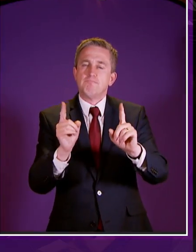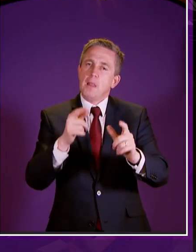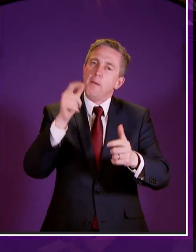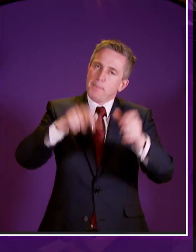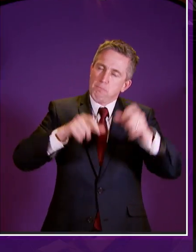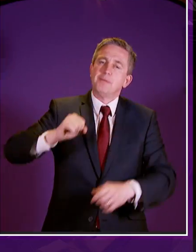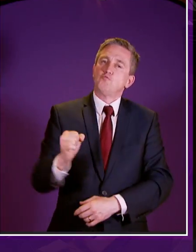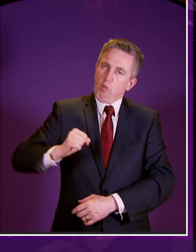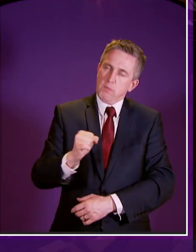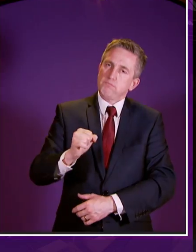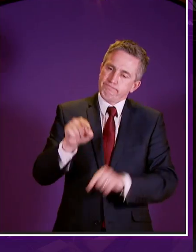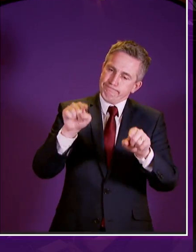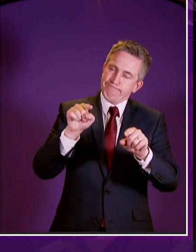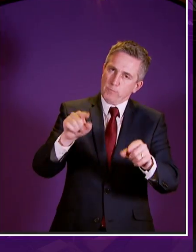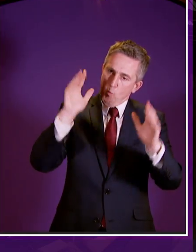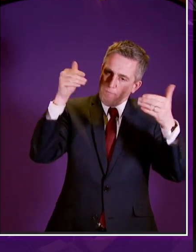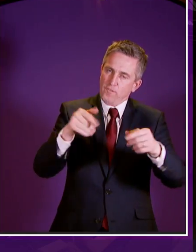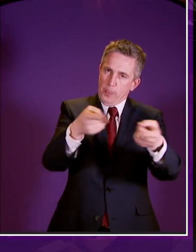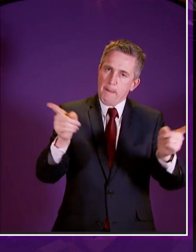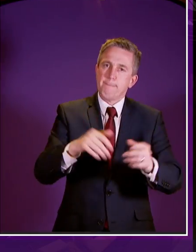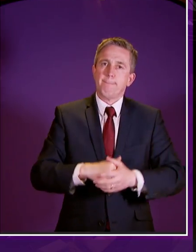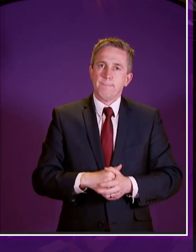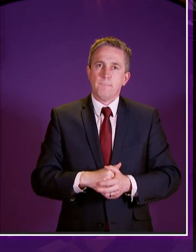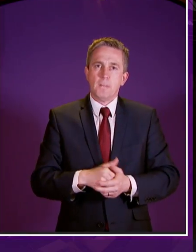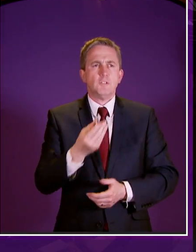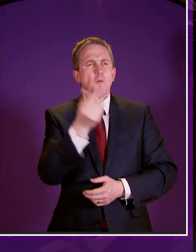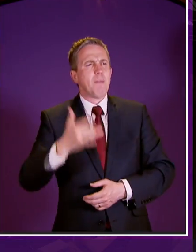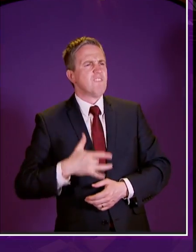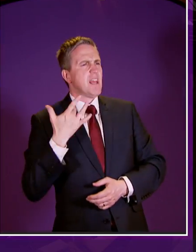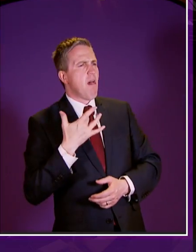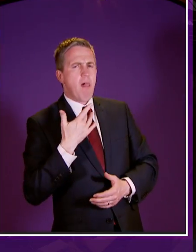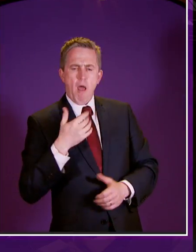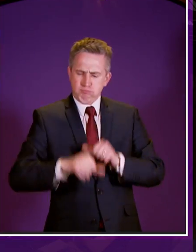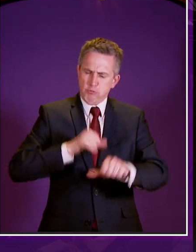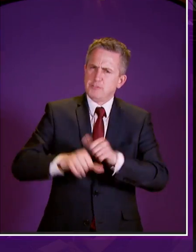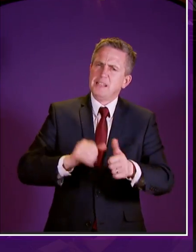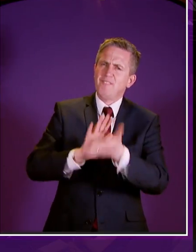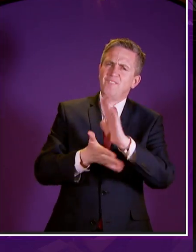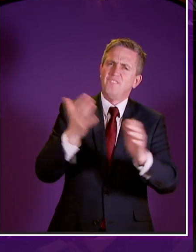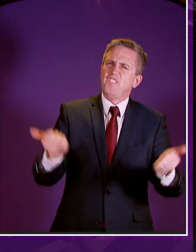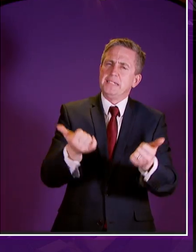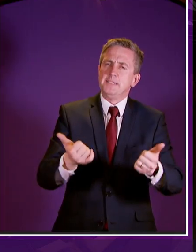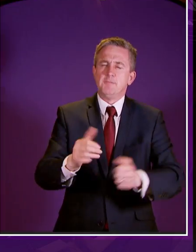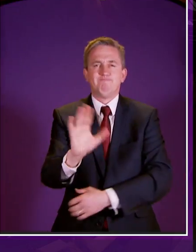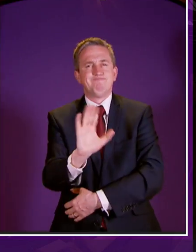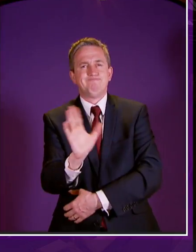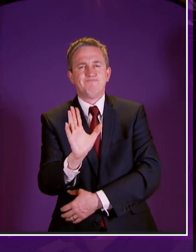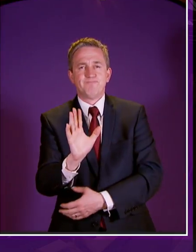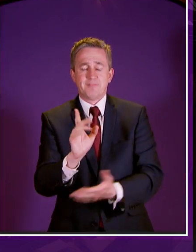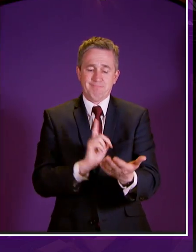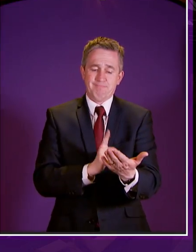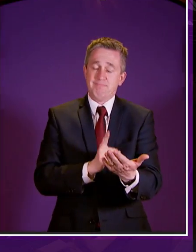first for some this may feel like the end of the process but it's the start of what matters